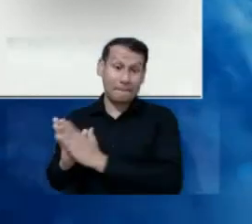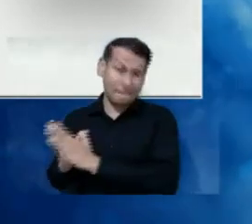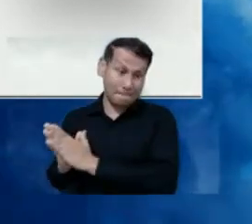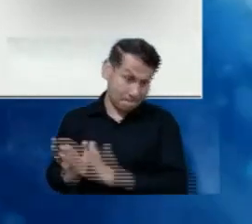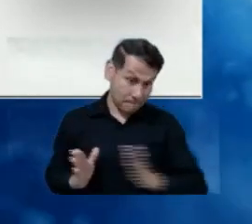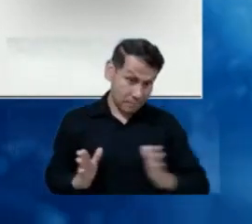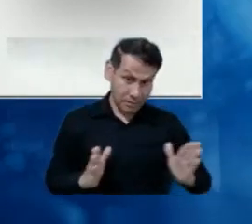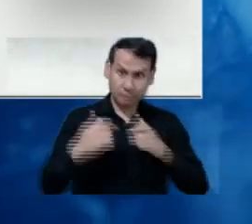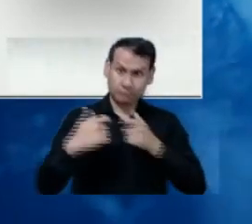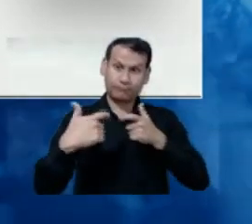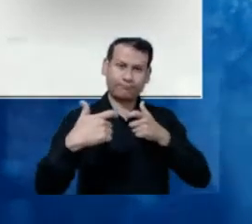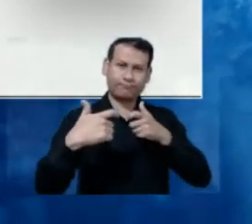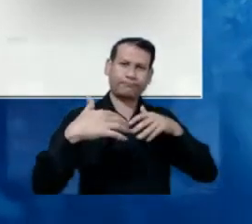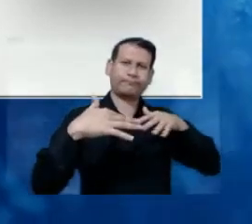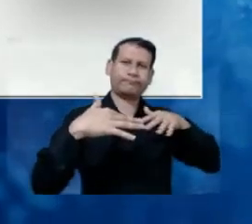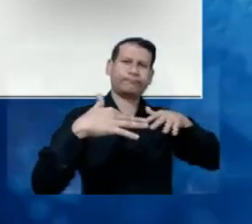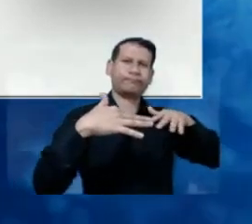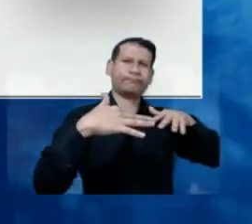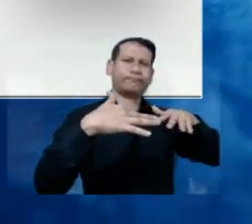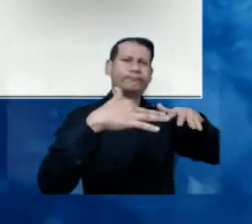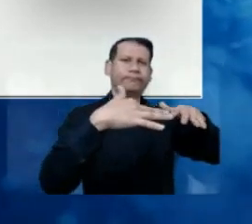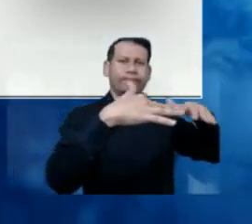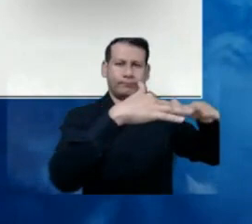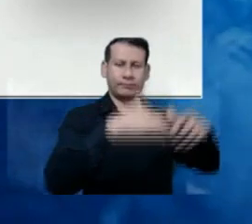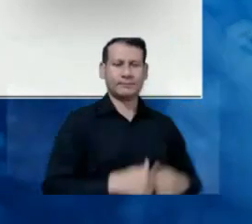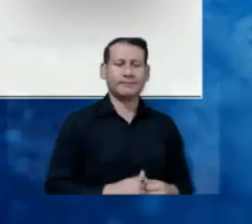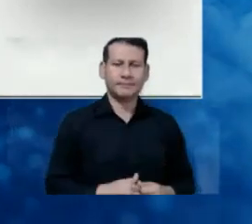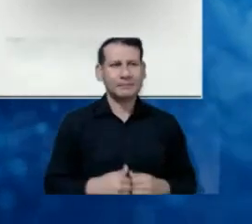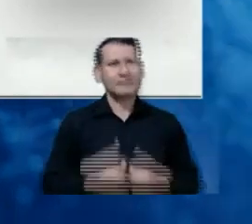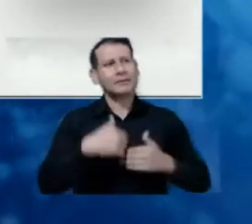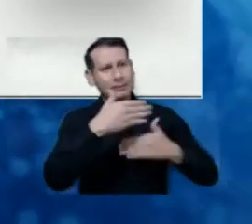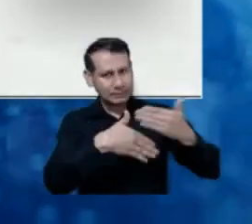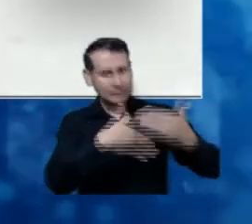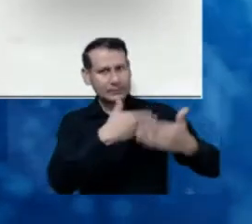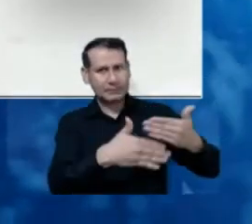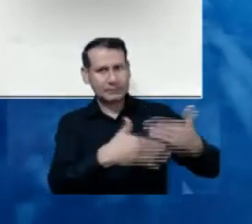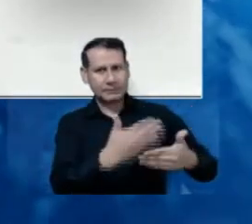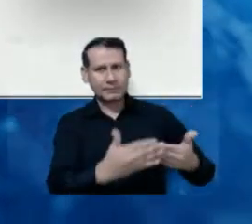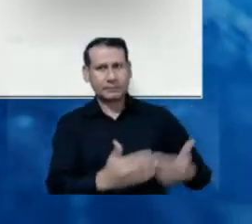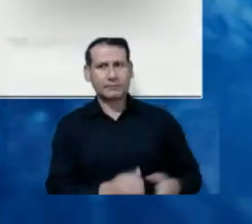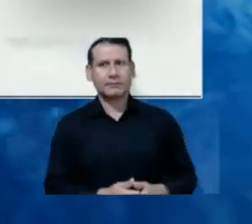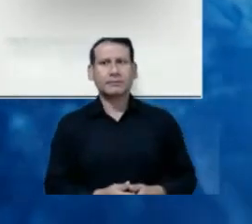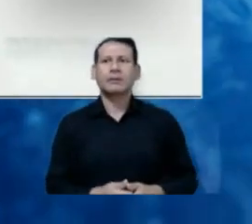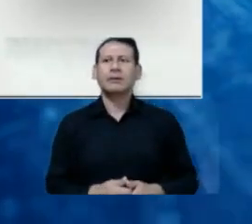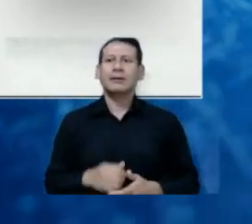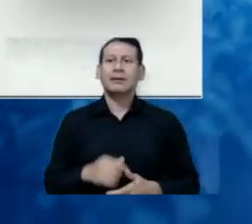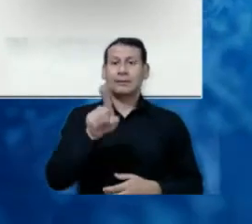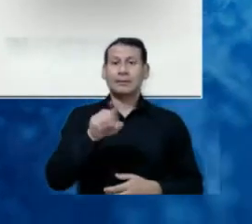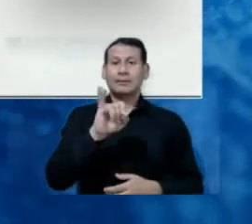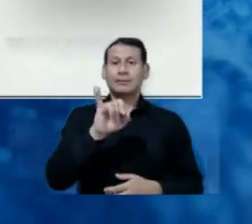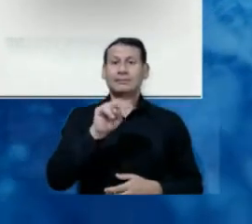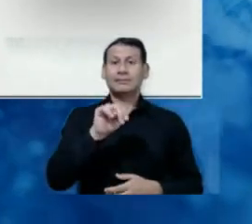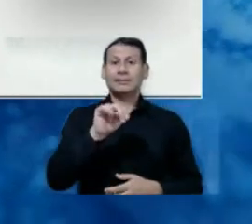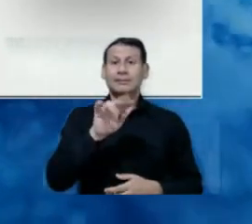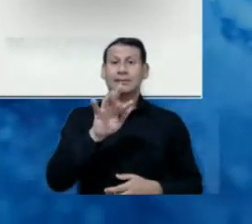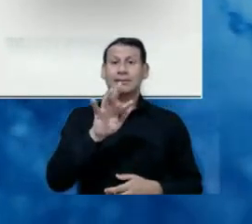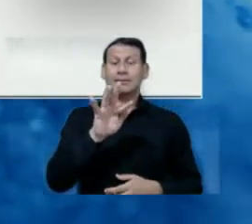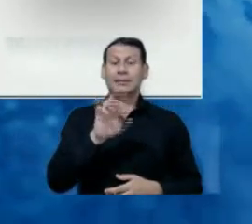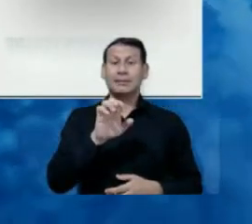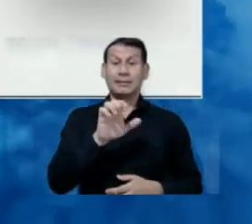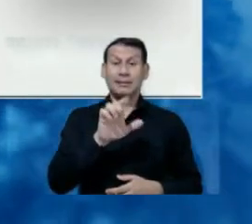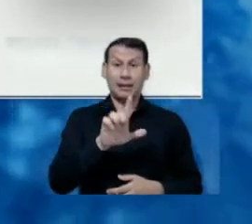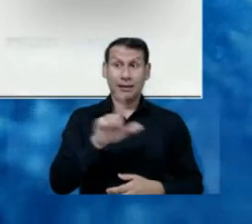spectrum for the long term, and with the support of Cintel that you know already,